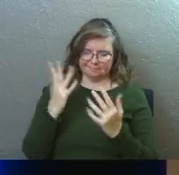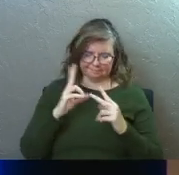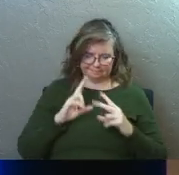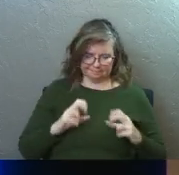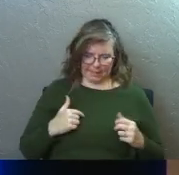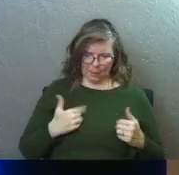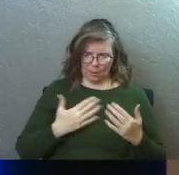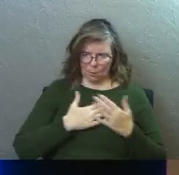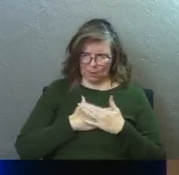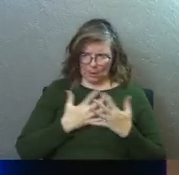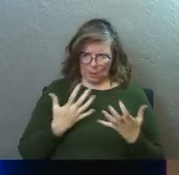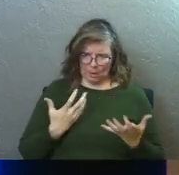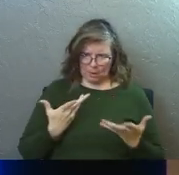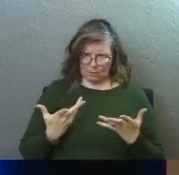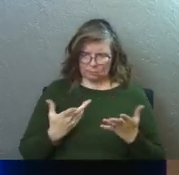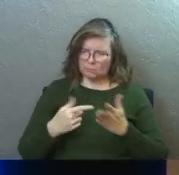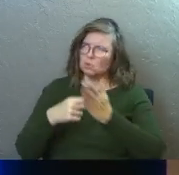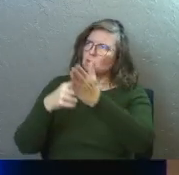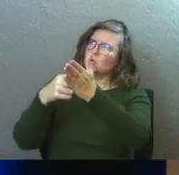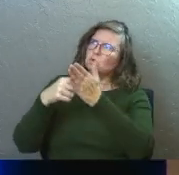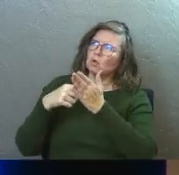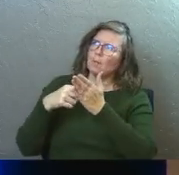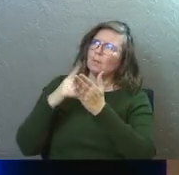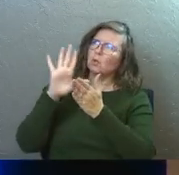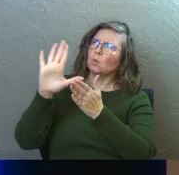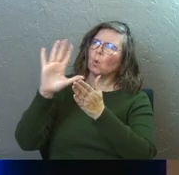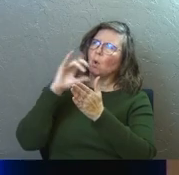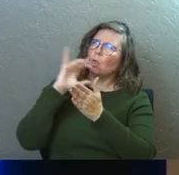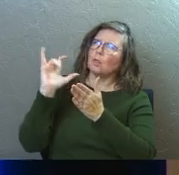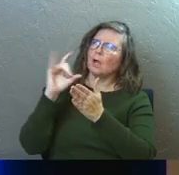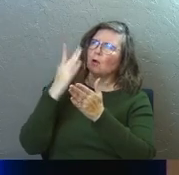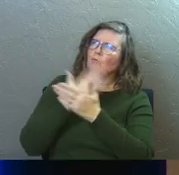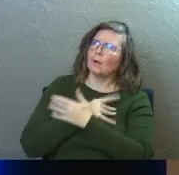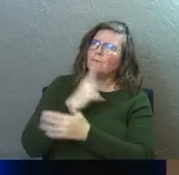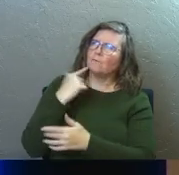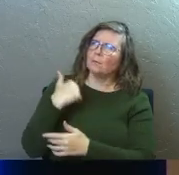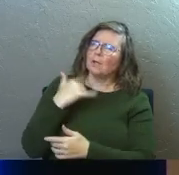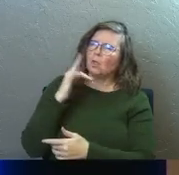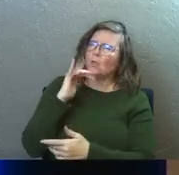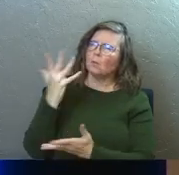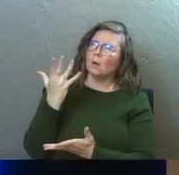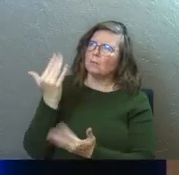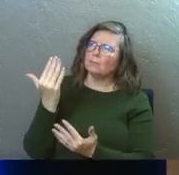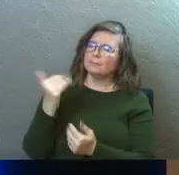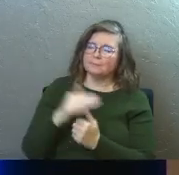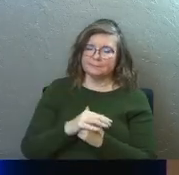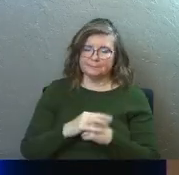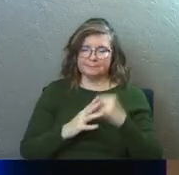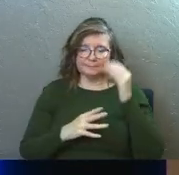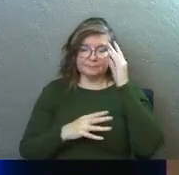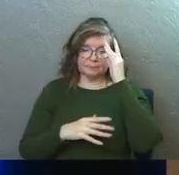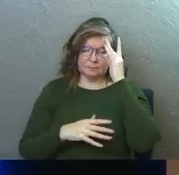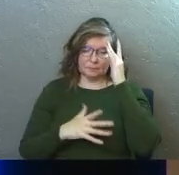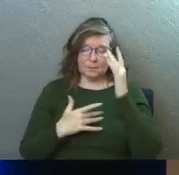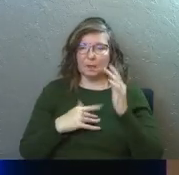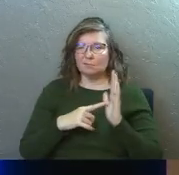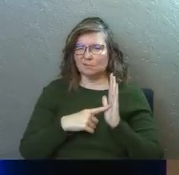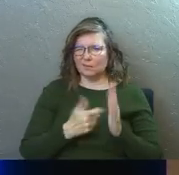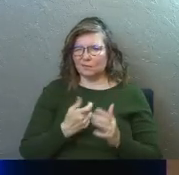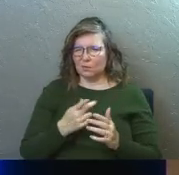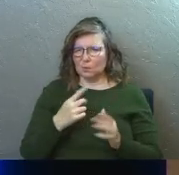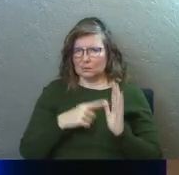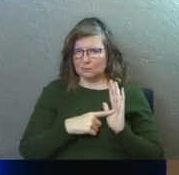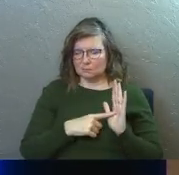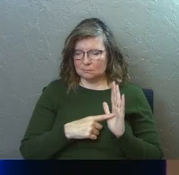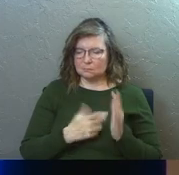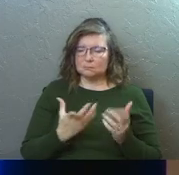I want to rest. So show me how. I want to give you a couple steps that we can take as we enter into that to make sure that